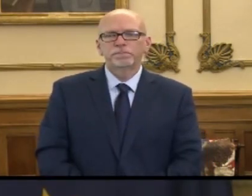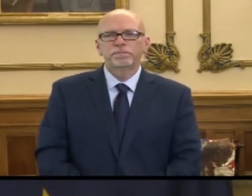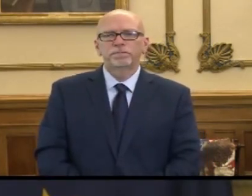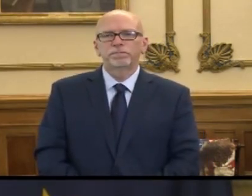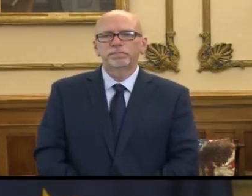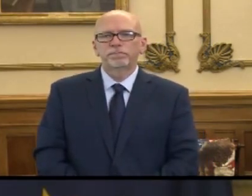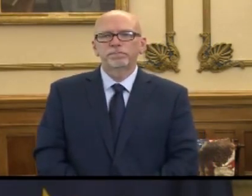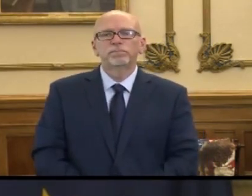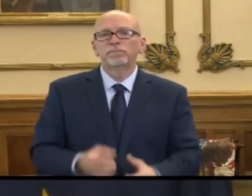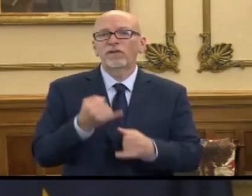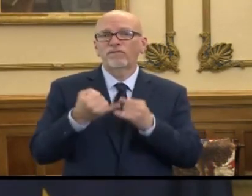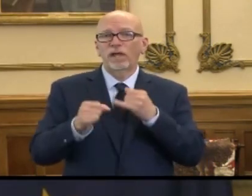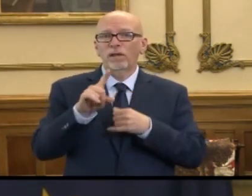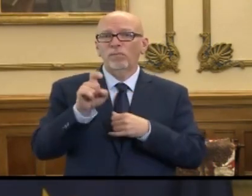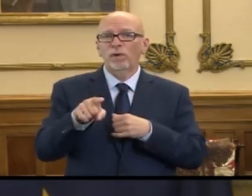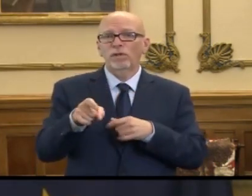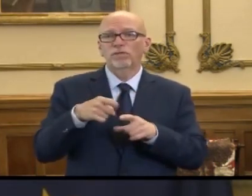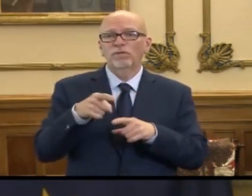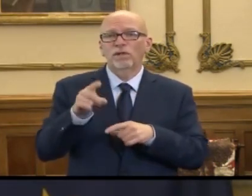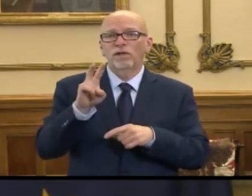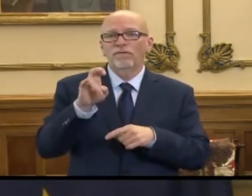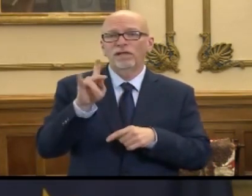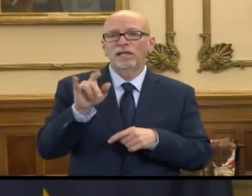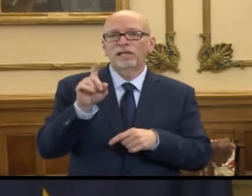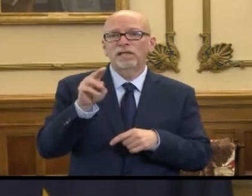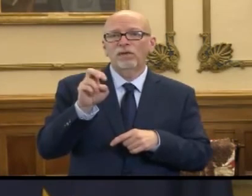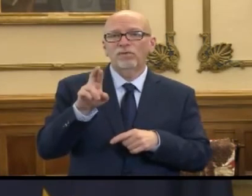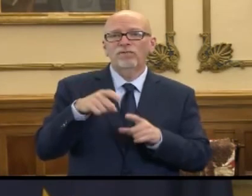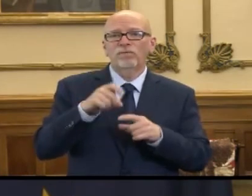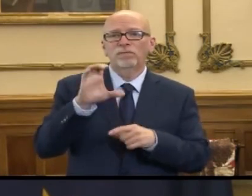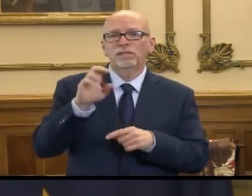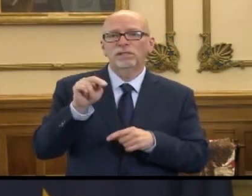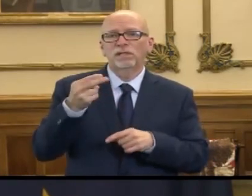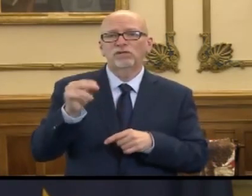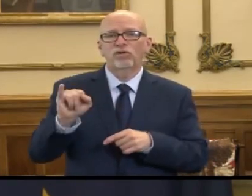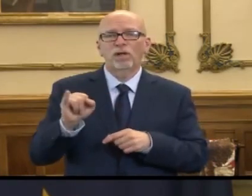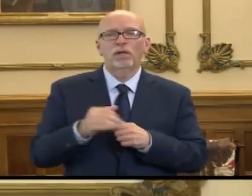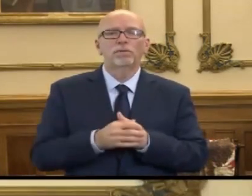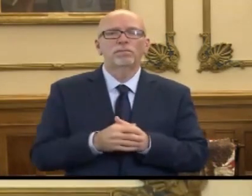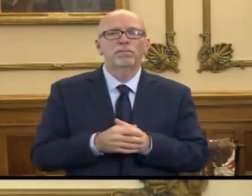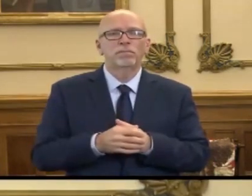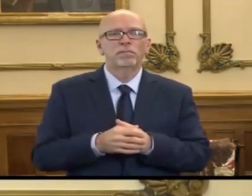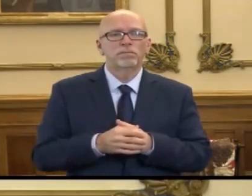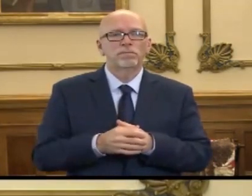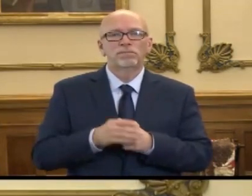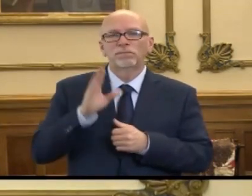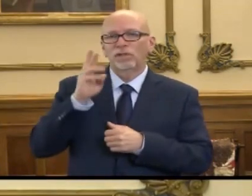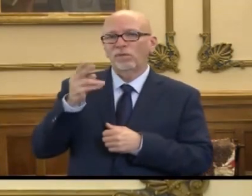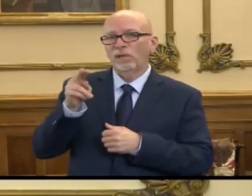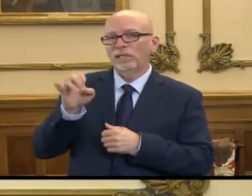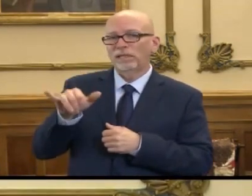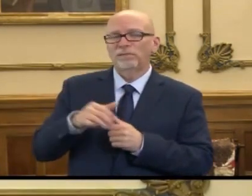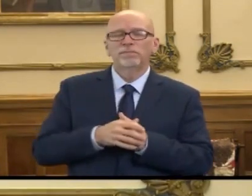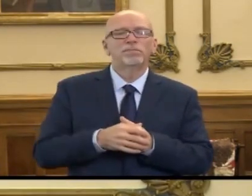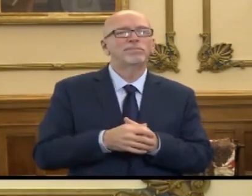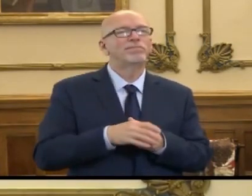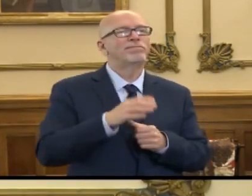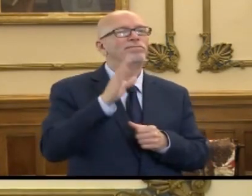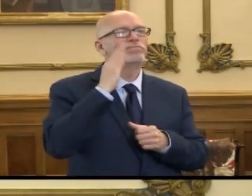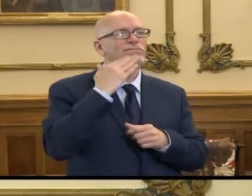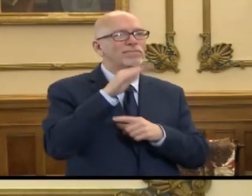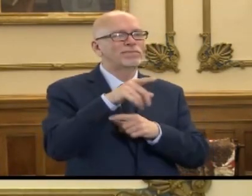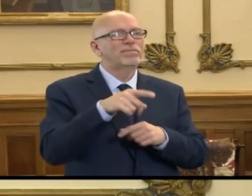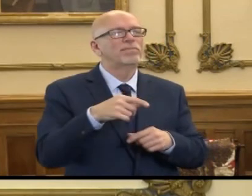Our final question is from Whitney Downard, CNHI. Sure. Good afternoon, Whitney. Good afternoon.